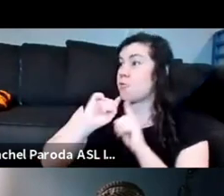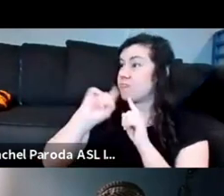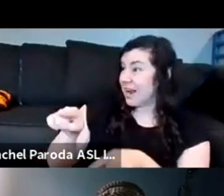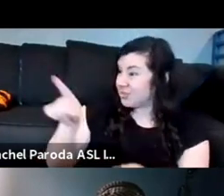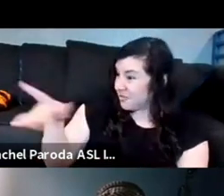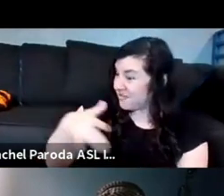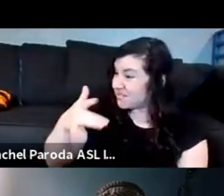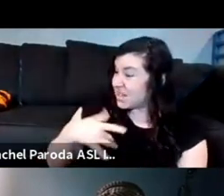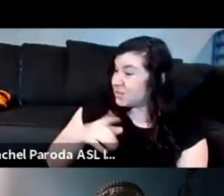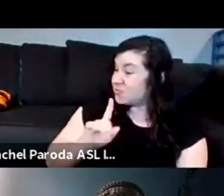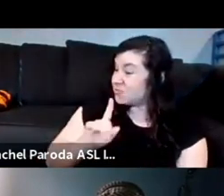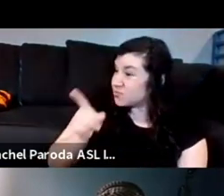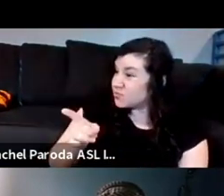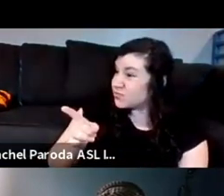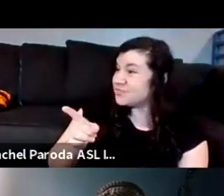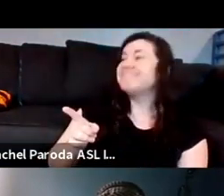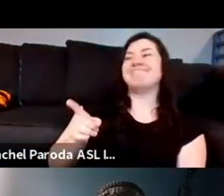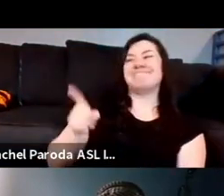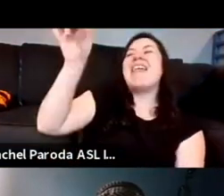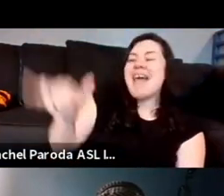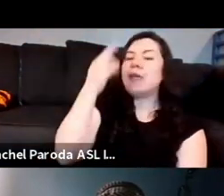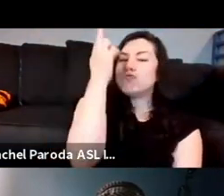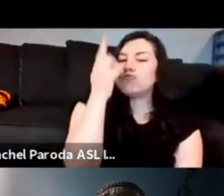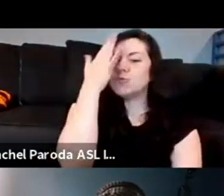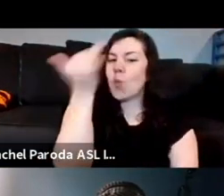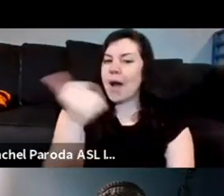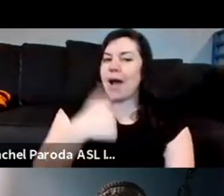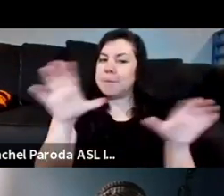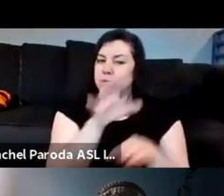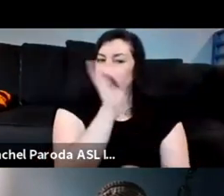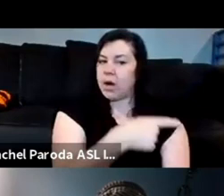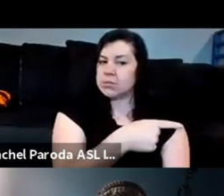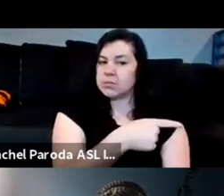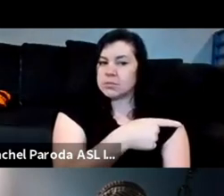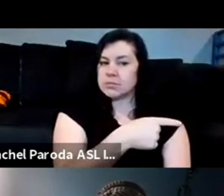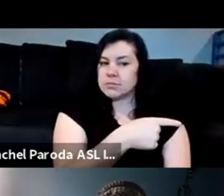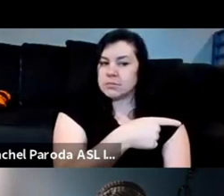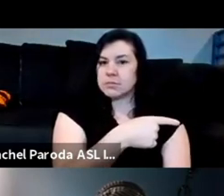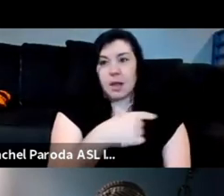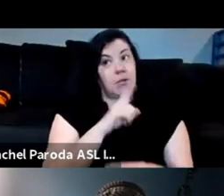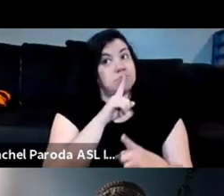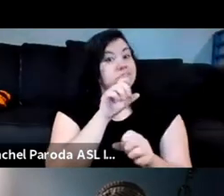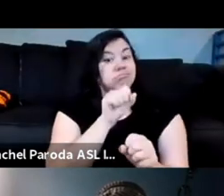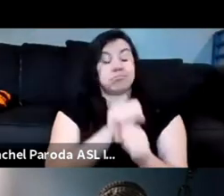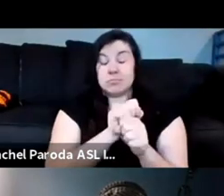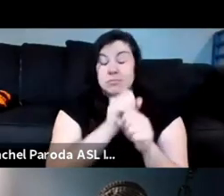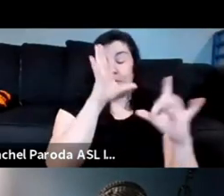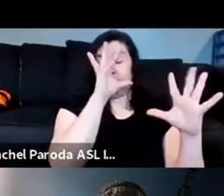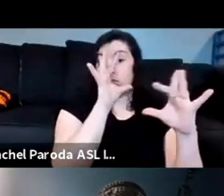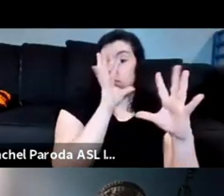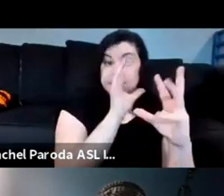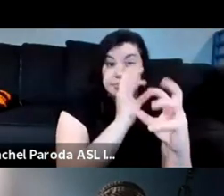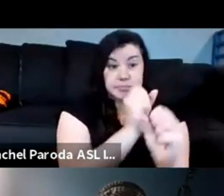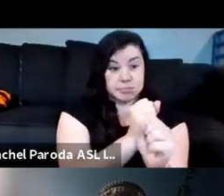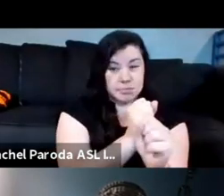is exactly like the point you know um and it's been it's been fascinating right to do this work at three